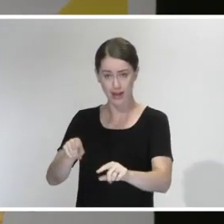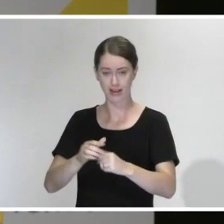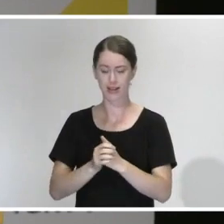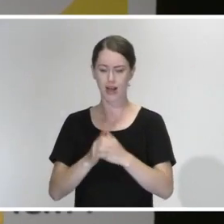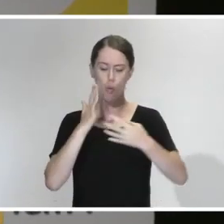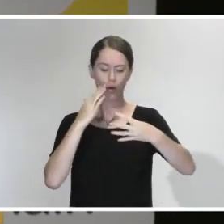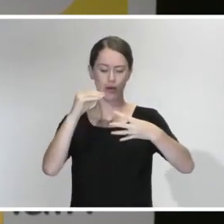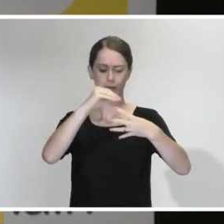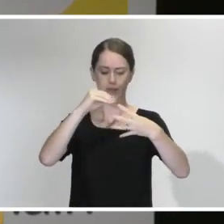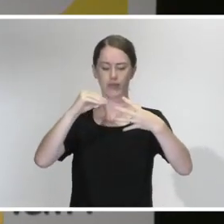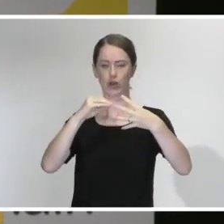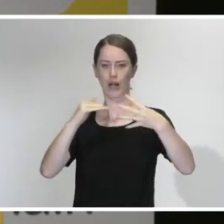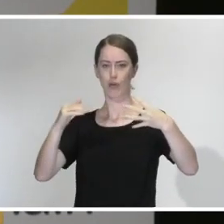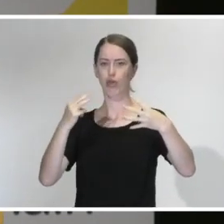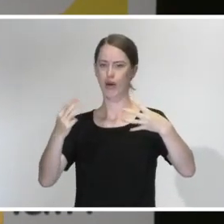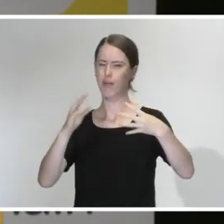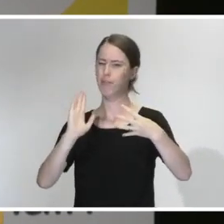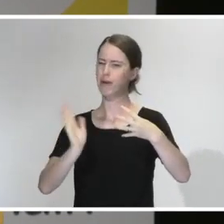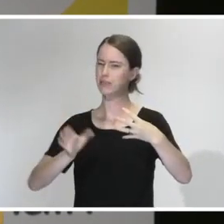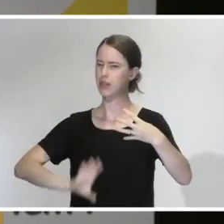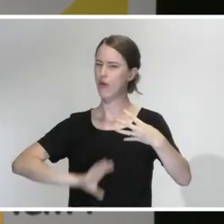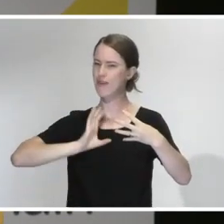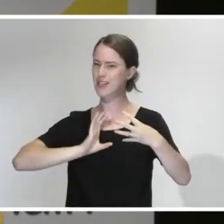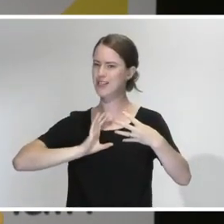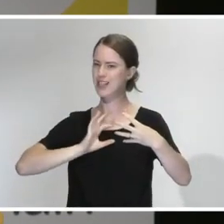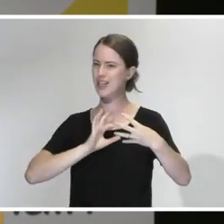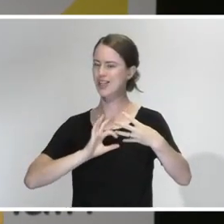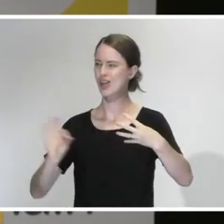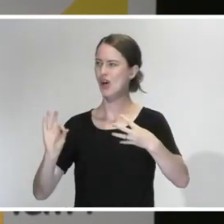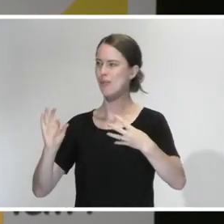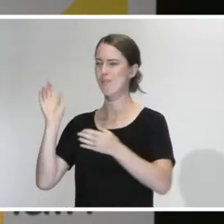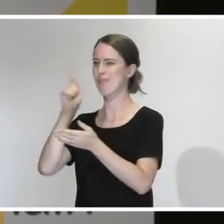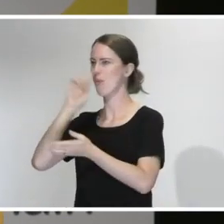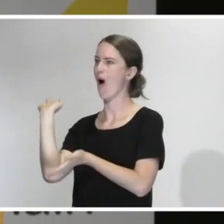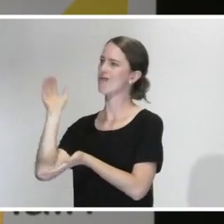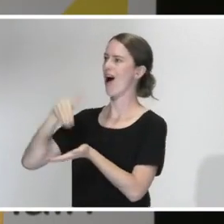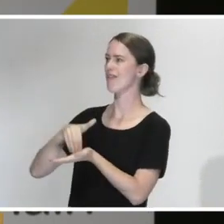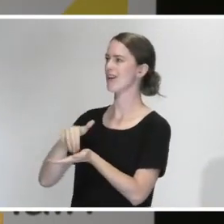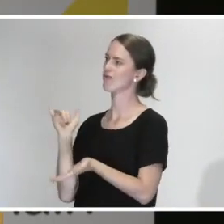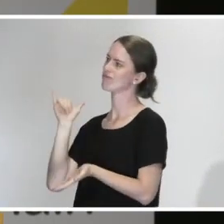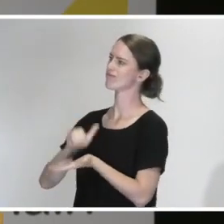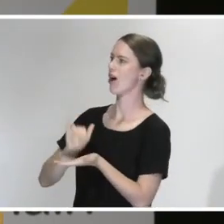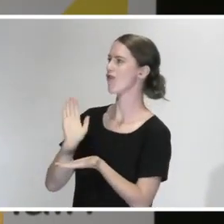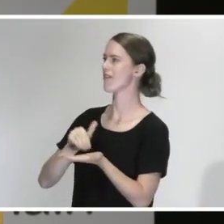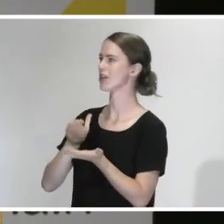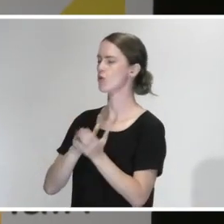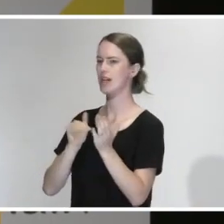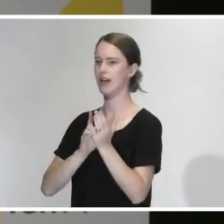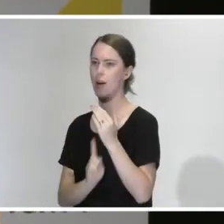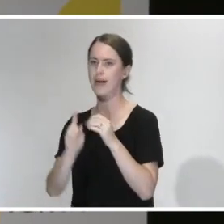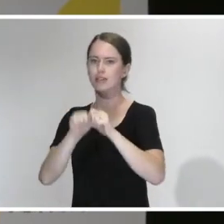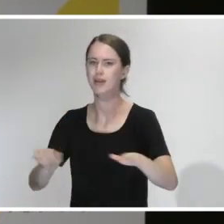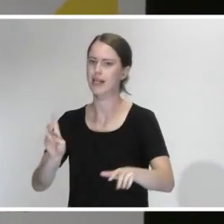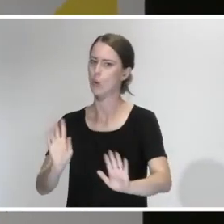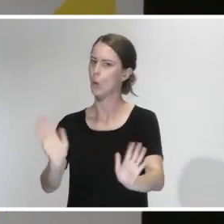down out into Alert Level 3, we need to be very confident we are not letting new cases into the country at the border. So we are providing active advice